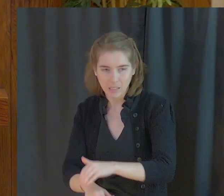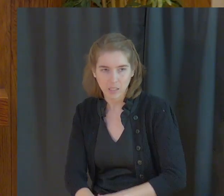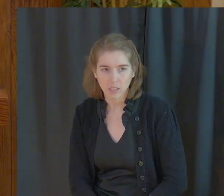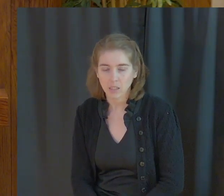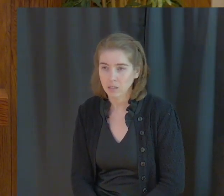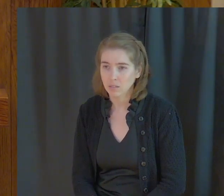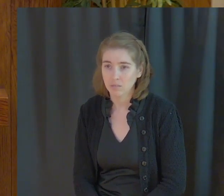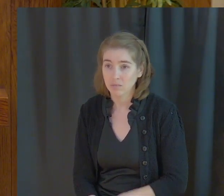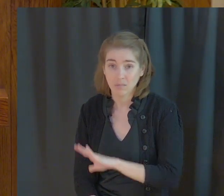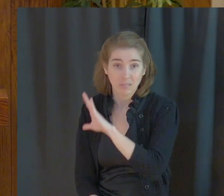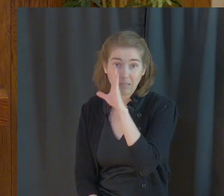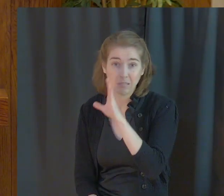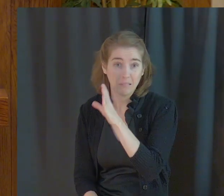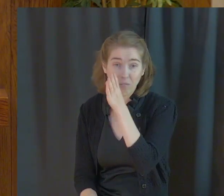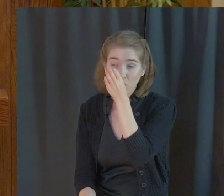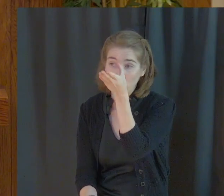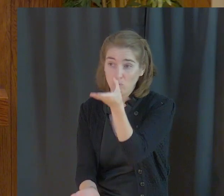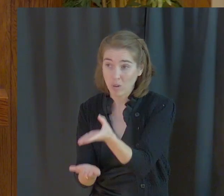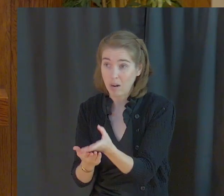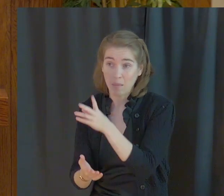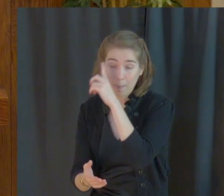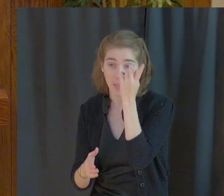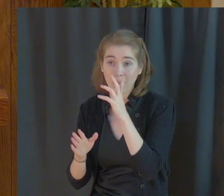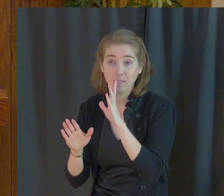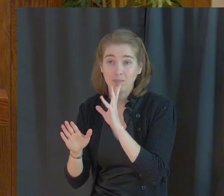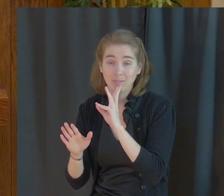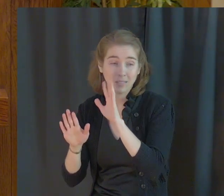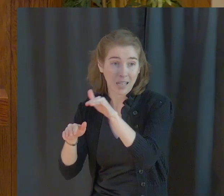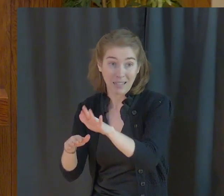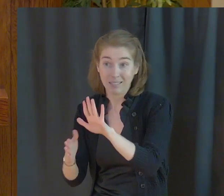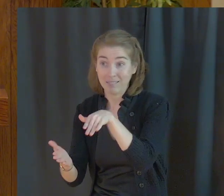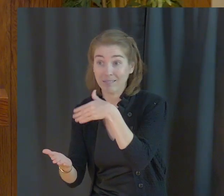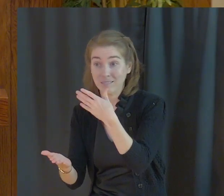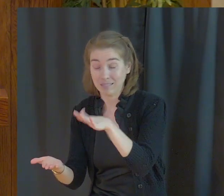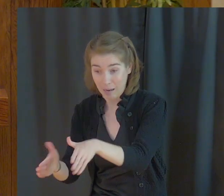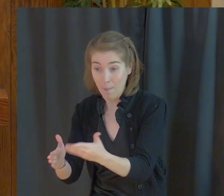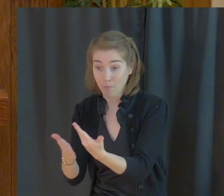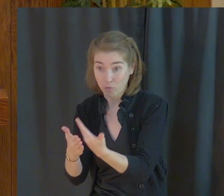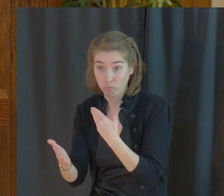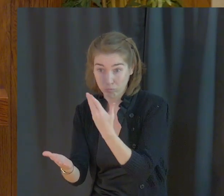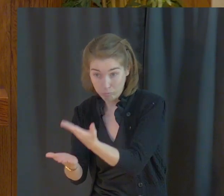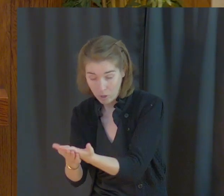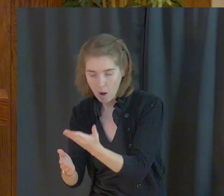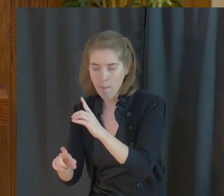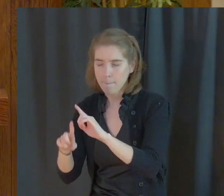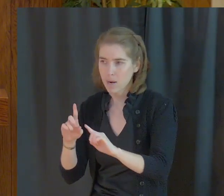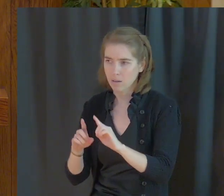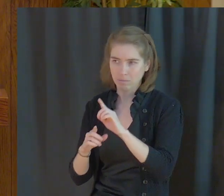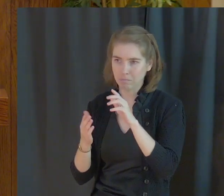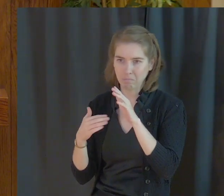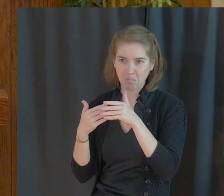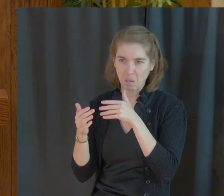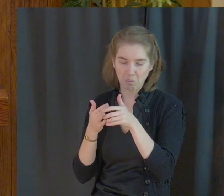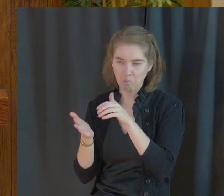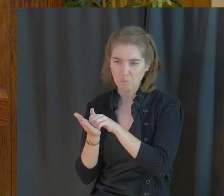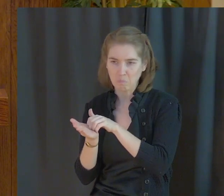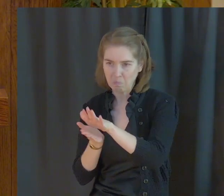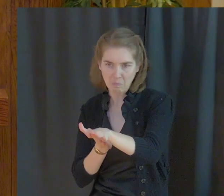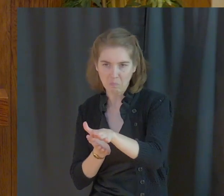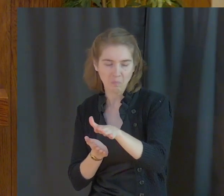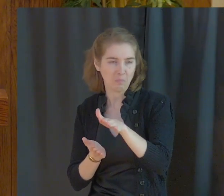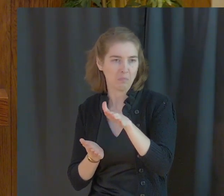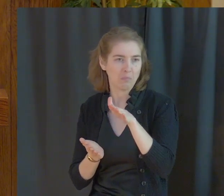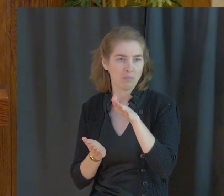He never arrived at the Black Sea. He died on his way there. But neither his banishment nor his death disapproved or